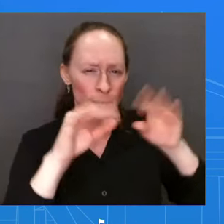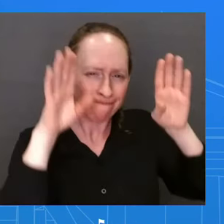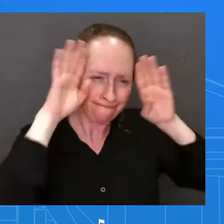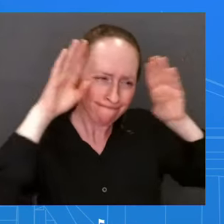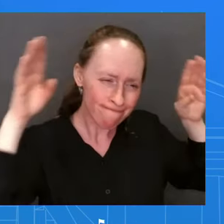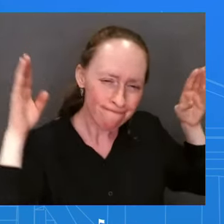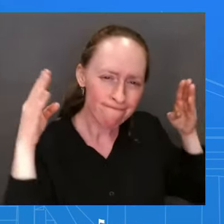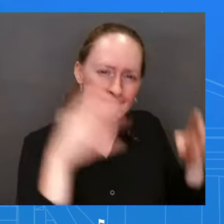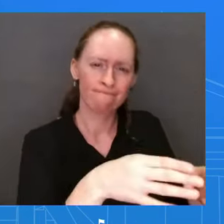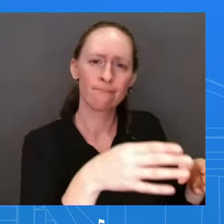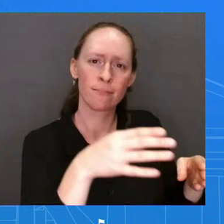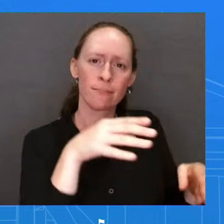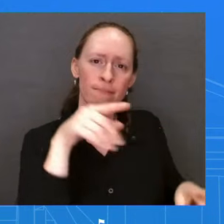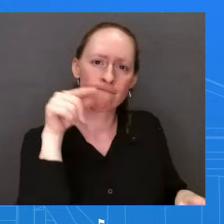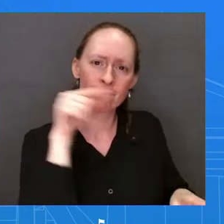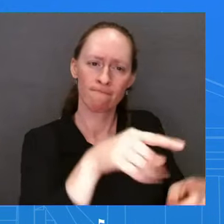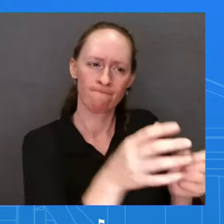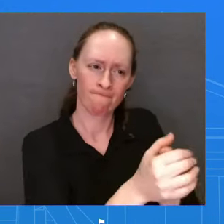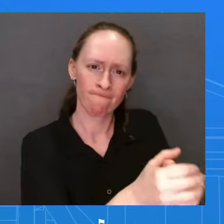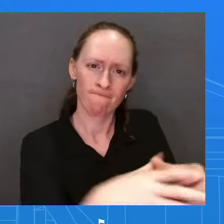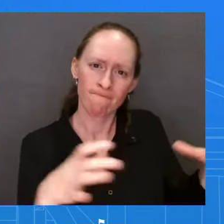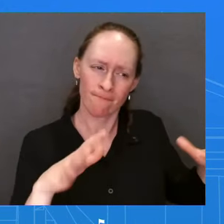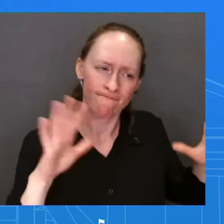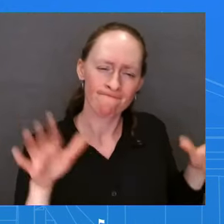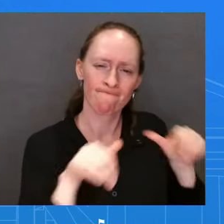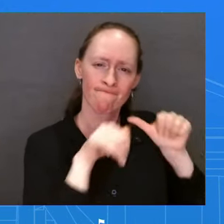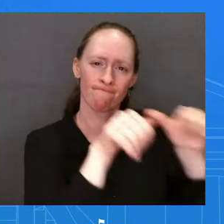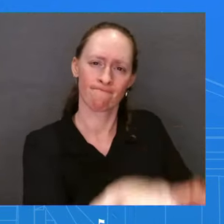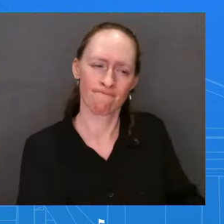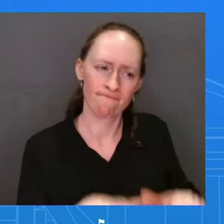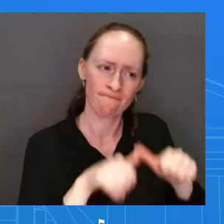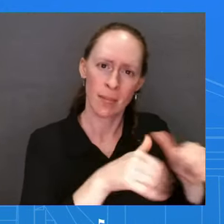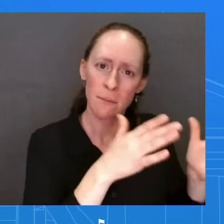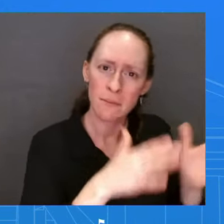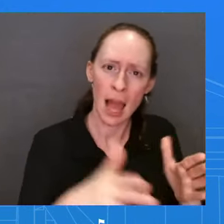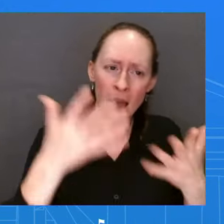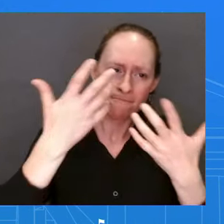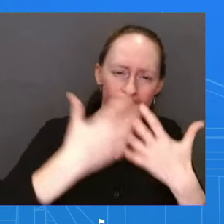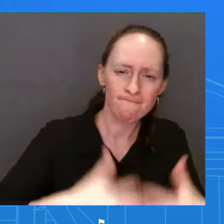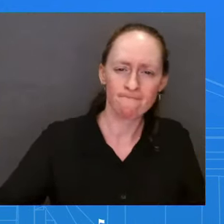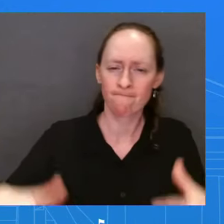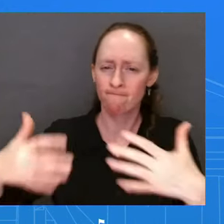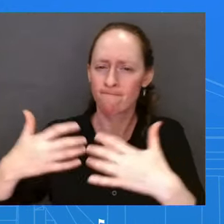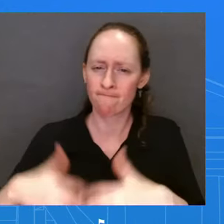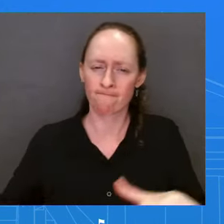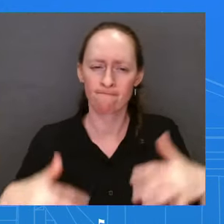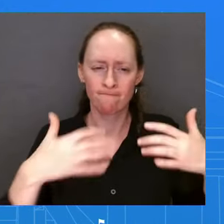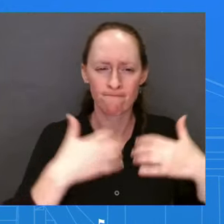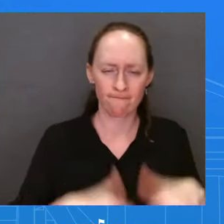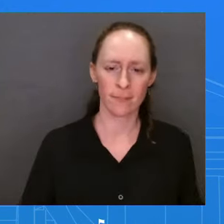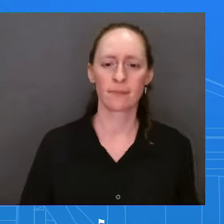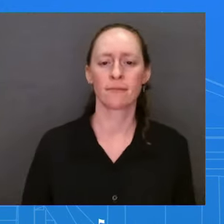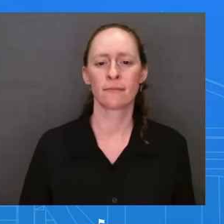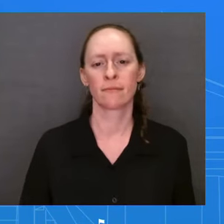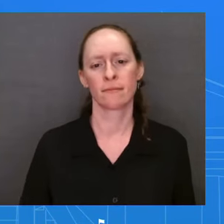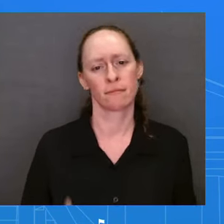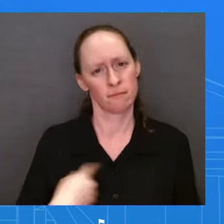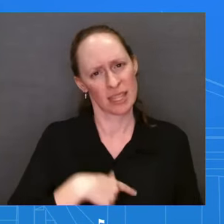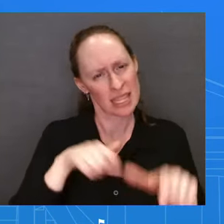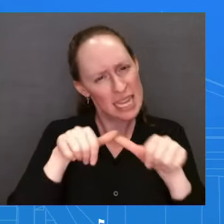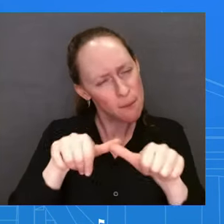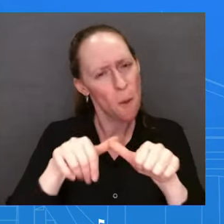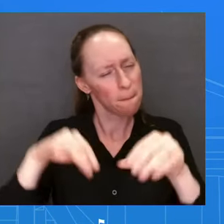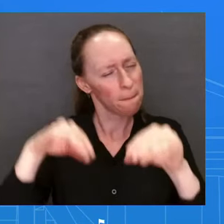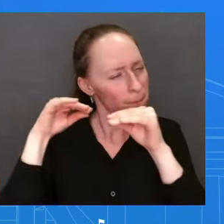continue to, you know, as I said, make sure that we keep accelerating forward. The I just want to talk once more on the